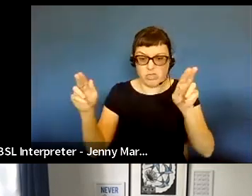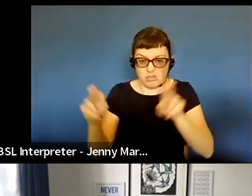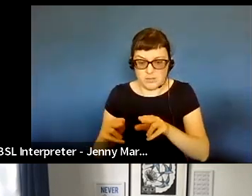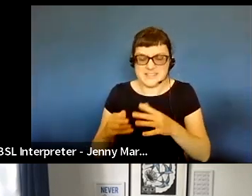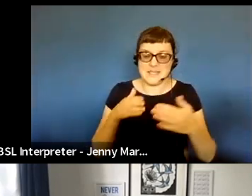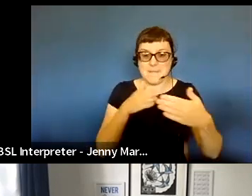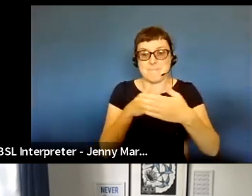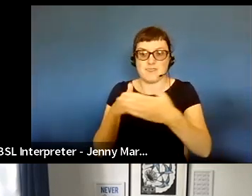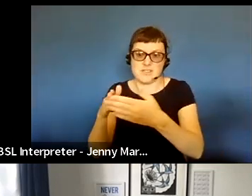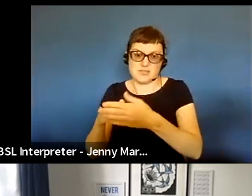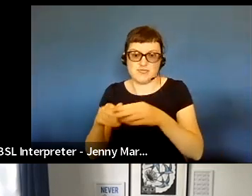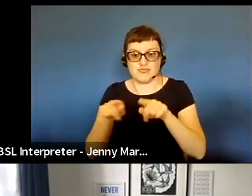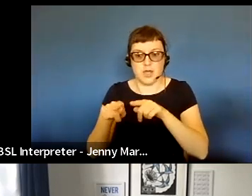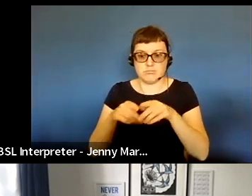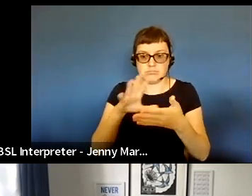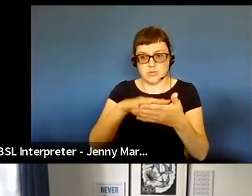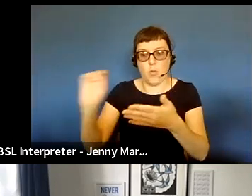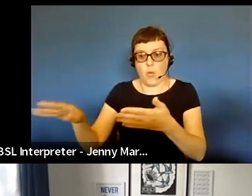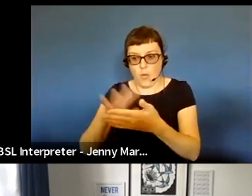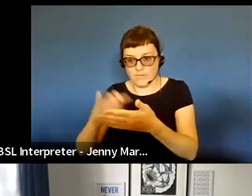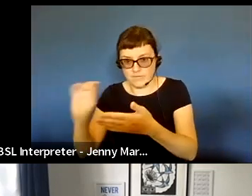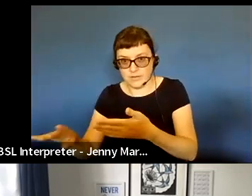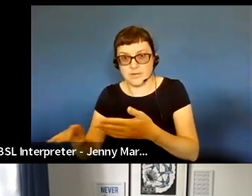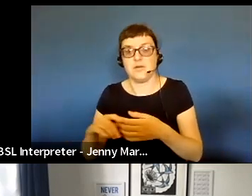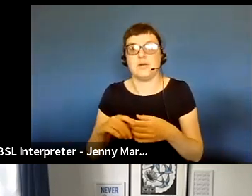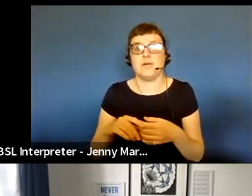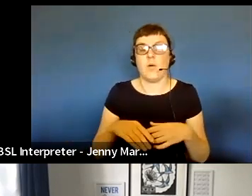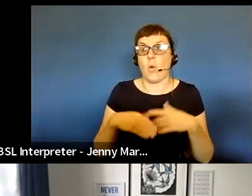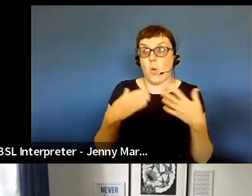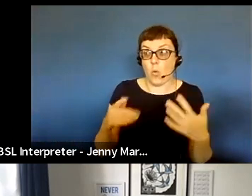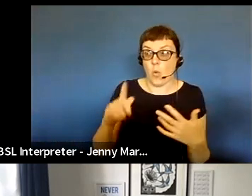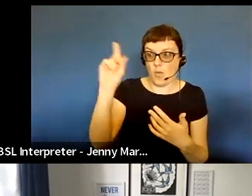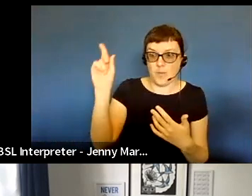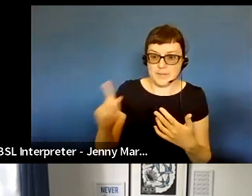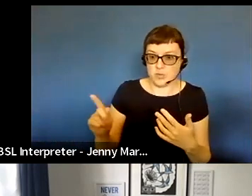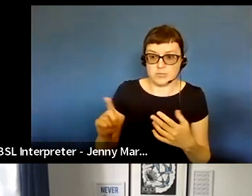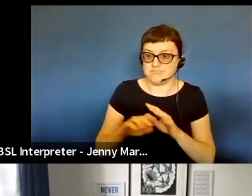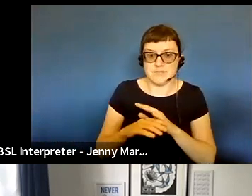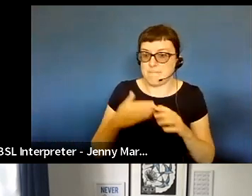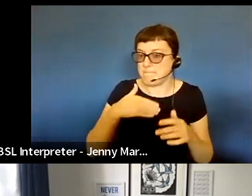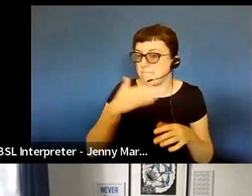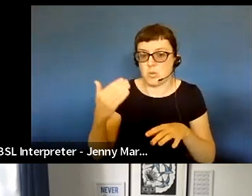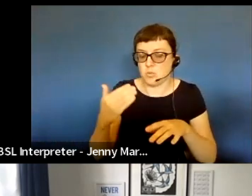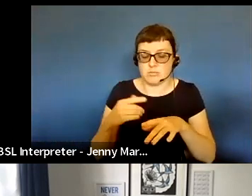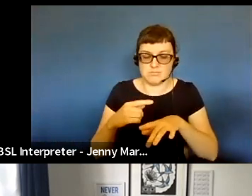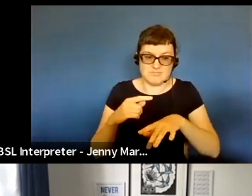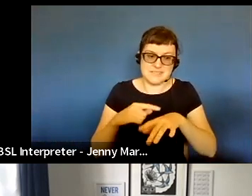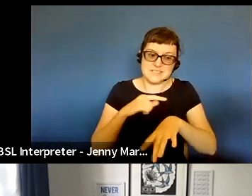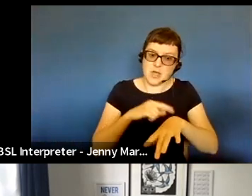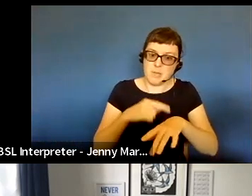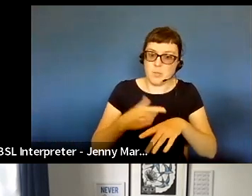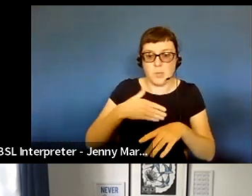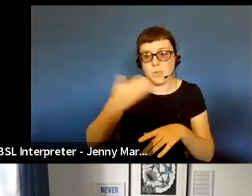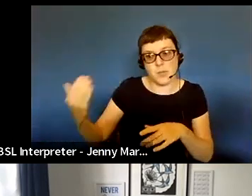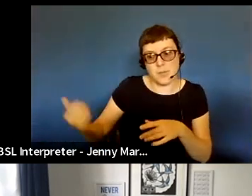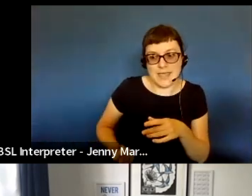translating their ambitions into application speed. Or have not been in a position to invest unpaid time in applying how can we support